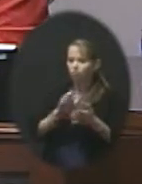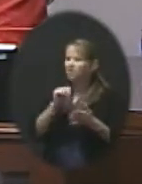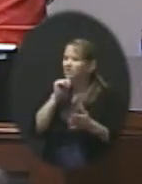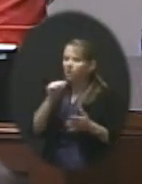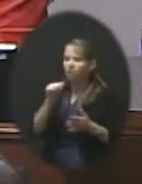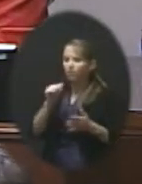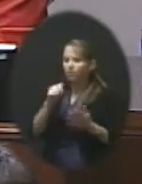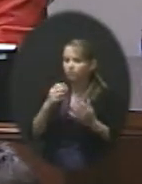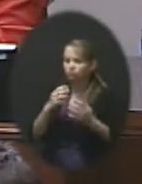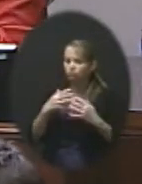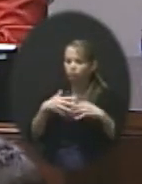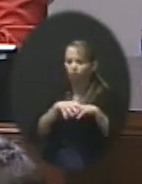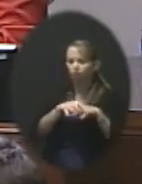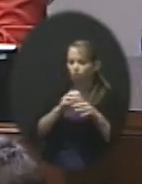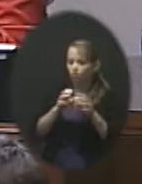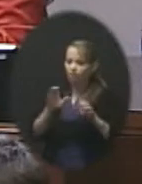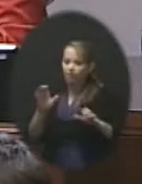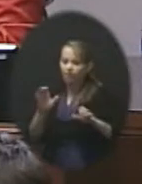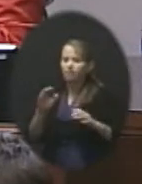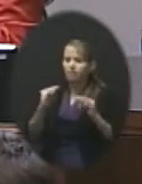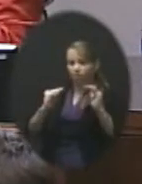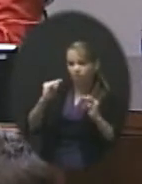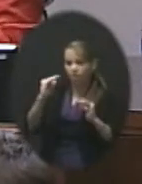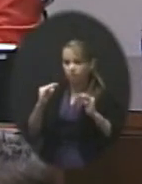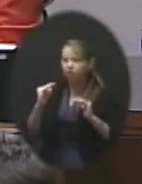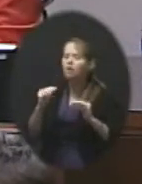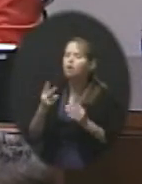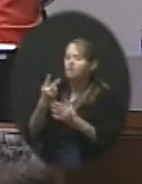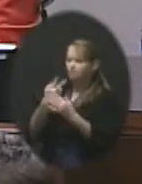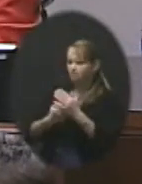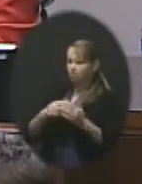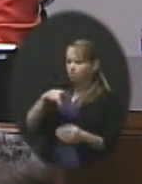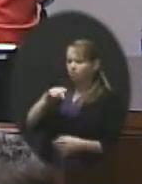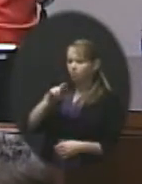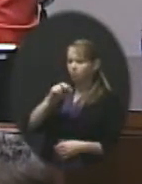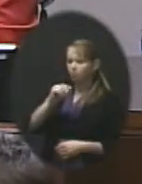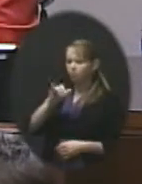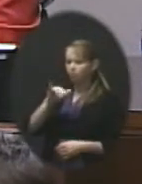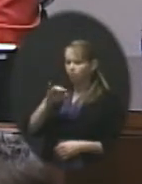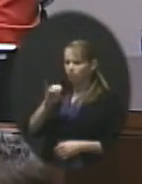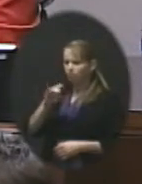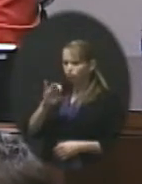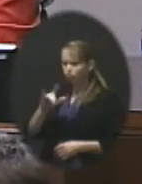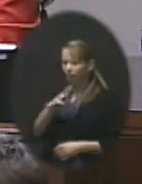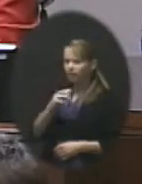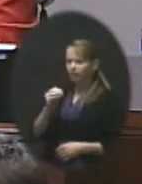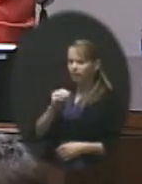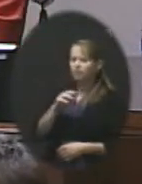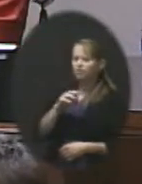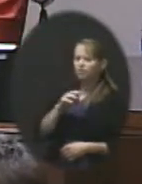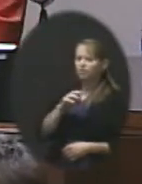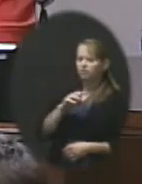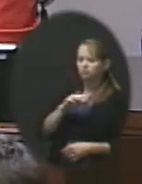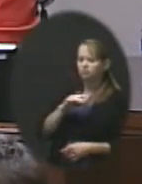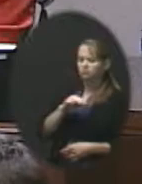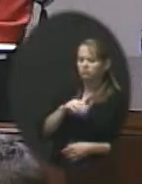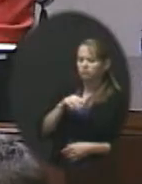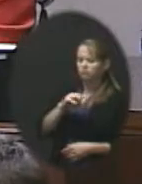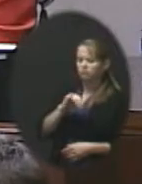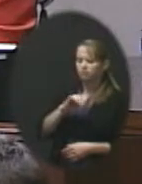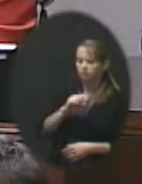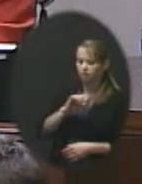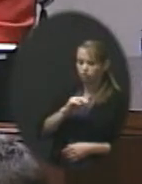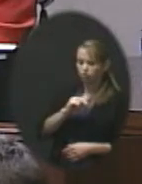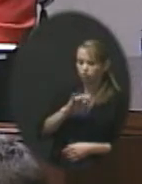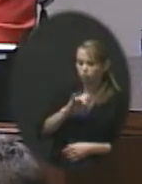with that then? No. I mean, does it help to balance it? both are growing schools and we're monitoring them really carefully. It makes sense for Mission Trail